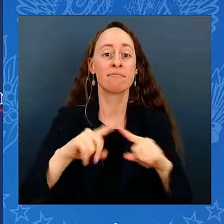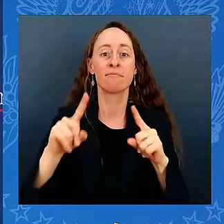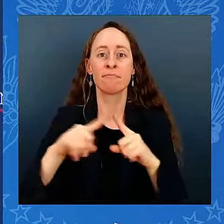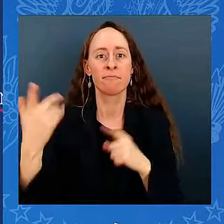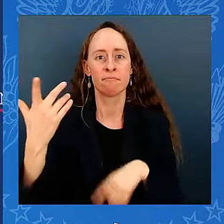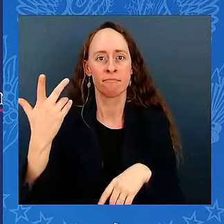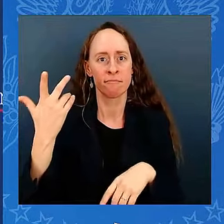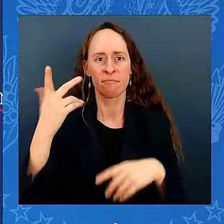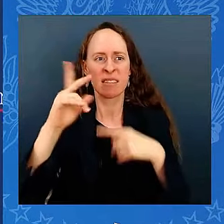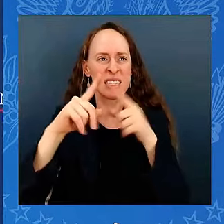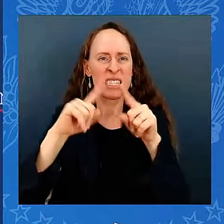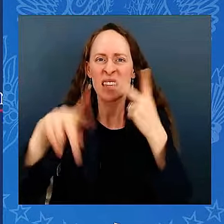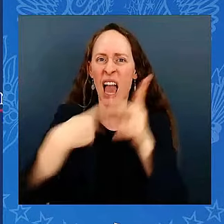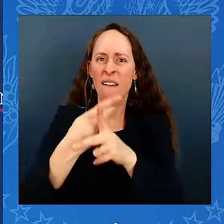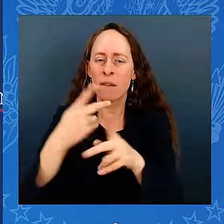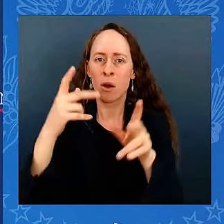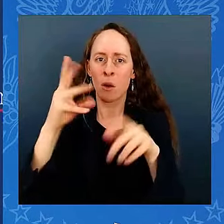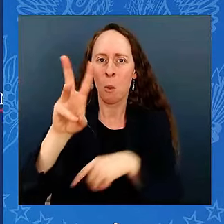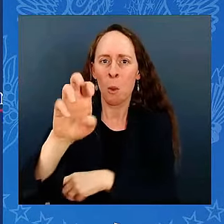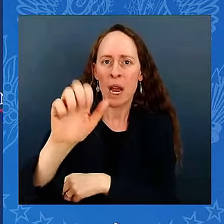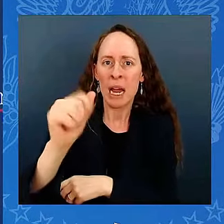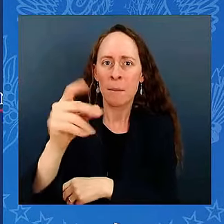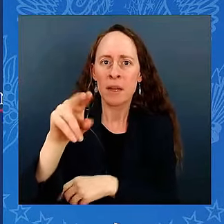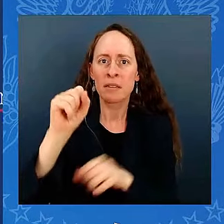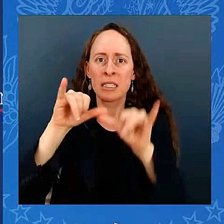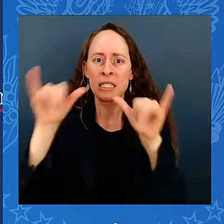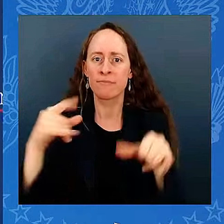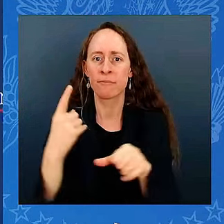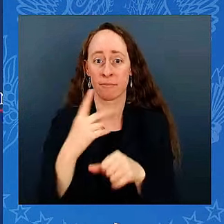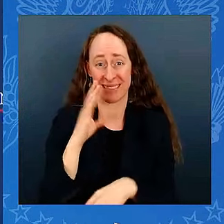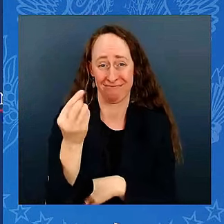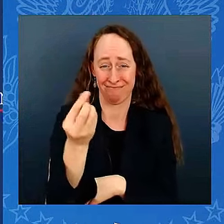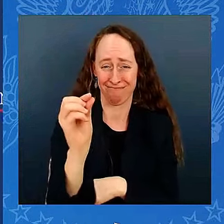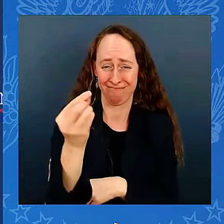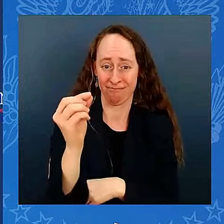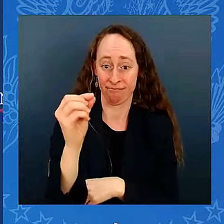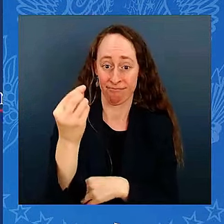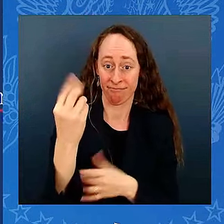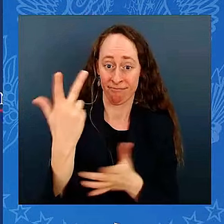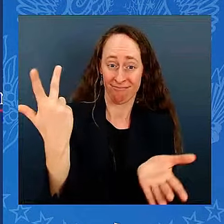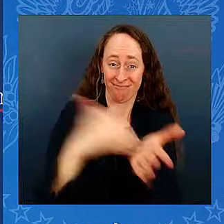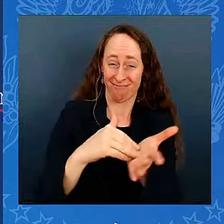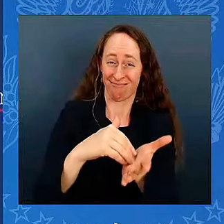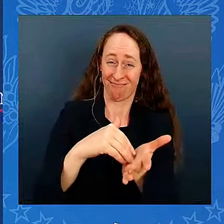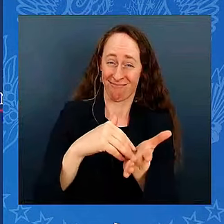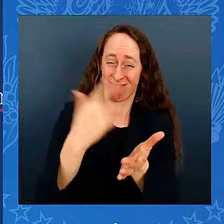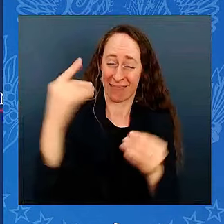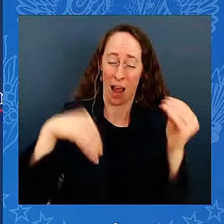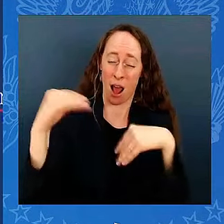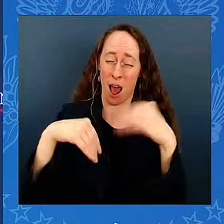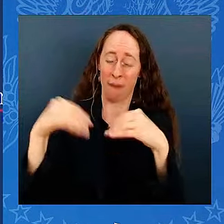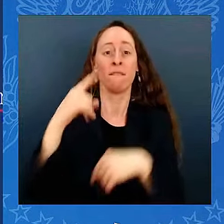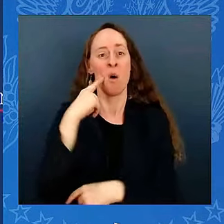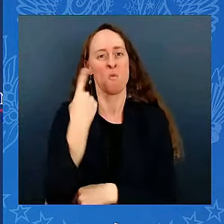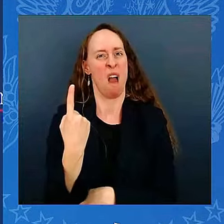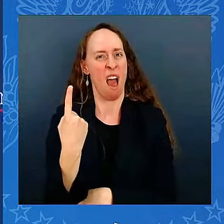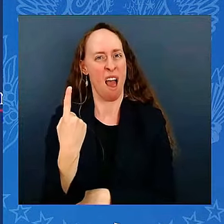chips to build an automobile. Remember the crisis when you didn't have access to them in the automobile industry?